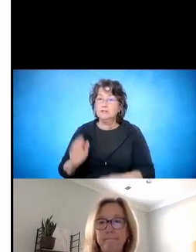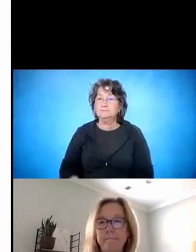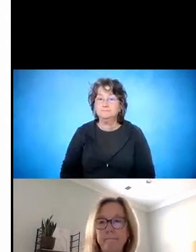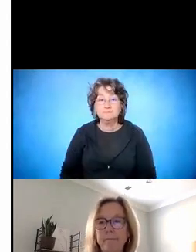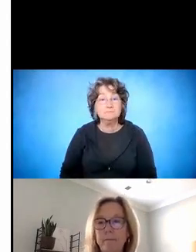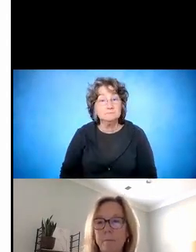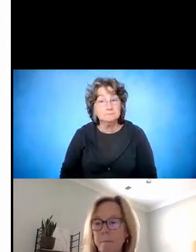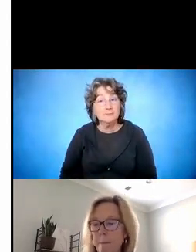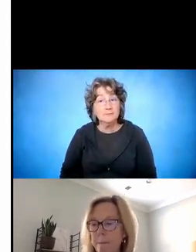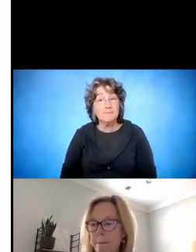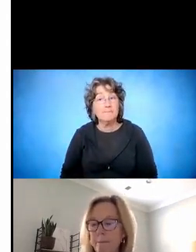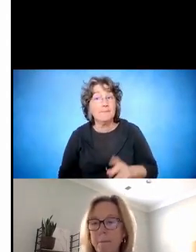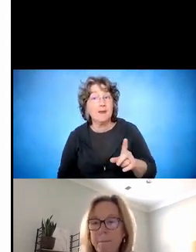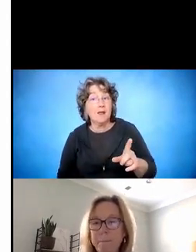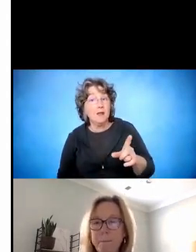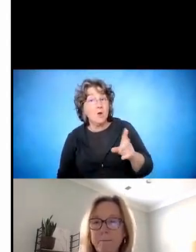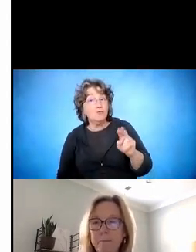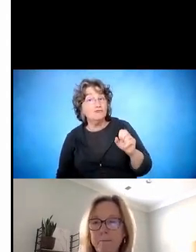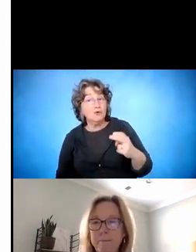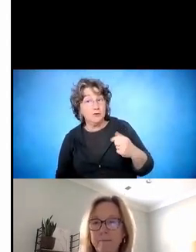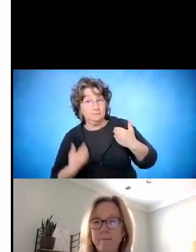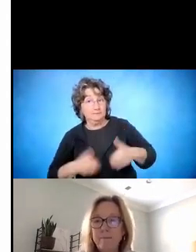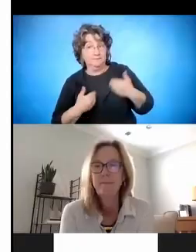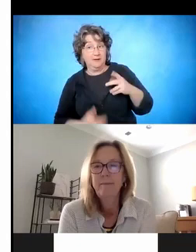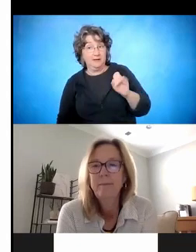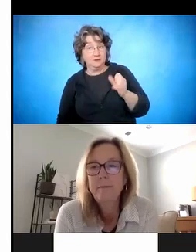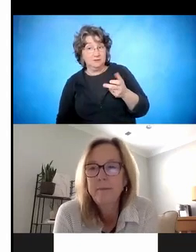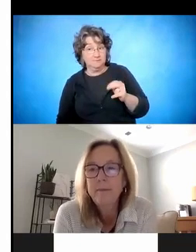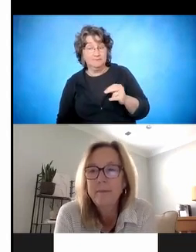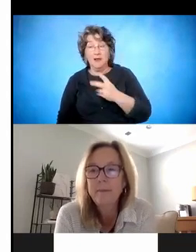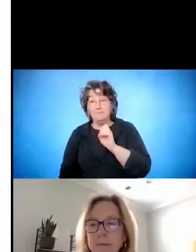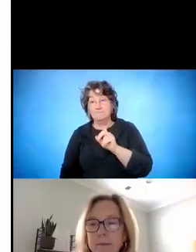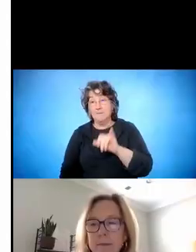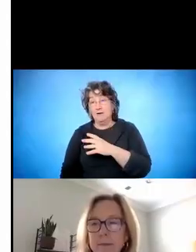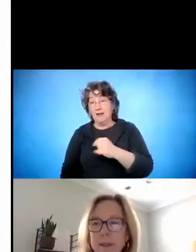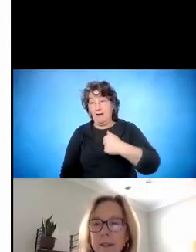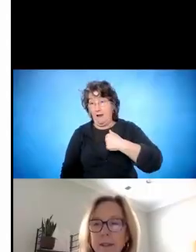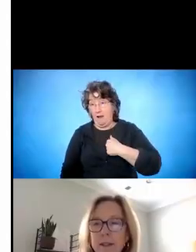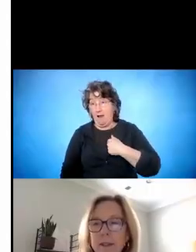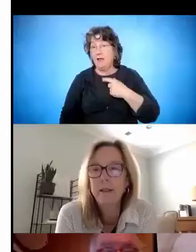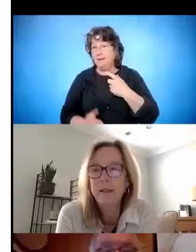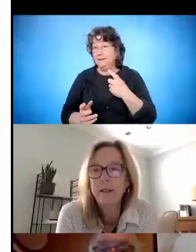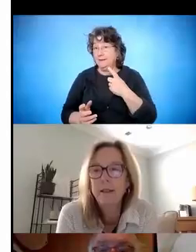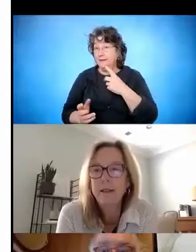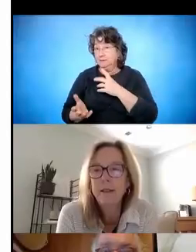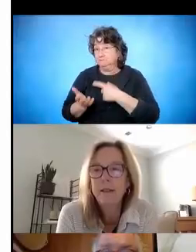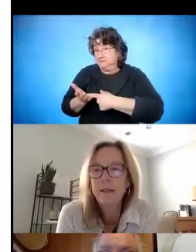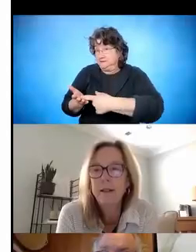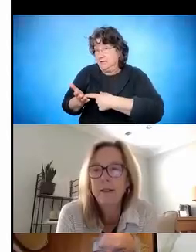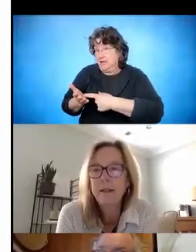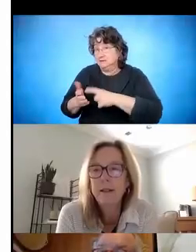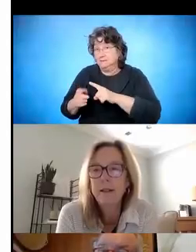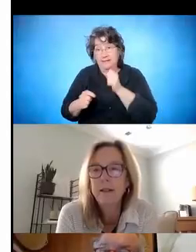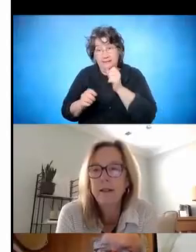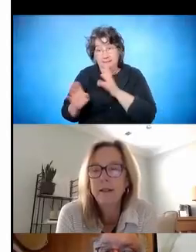You know, Ruth, this is Kirsten. And something that Mary and I thought of during the session that we didn't prepare and include